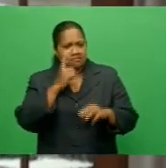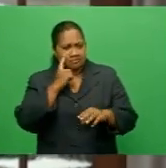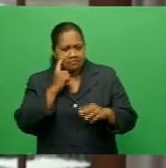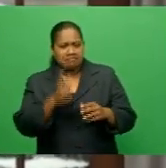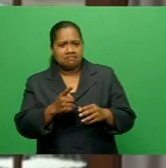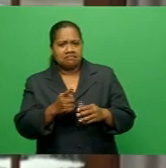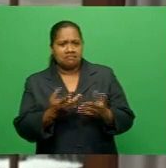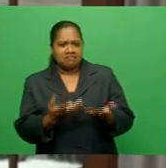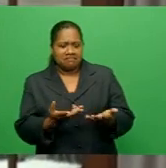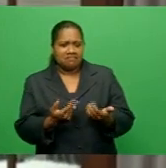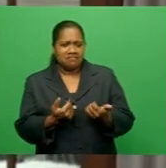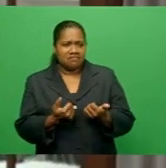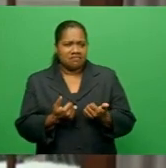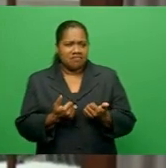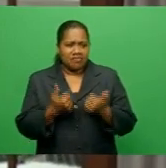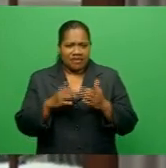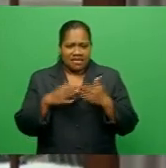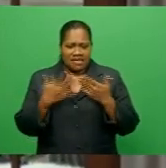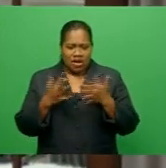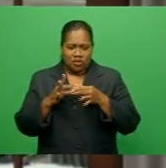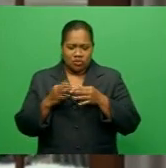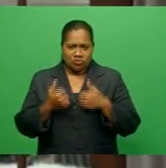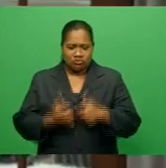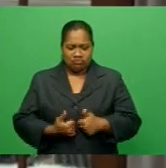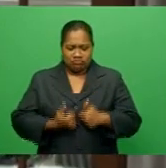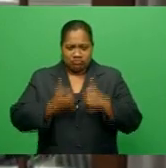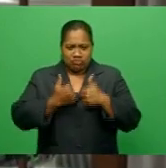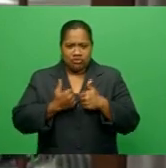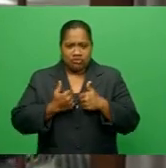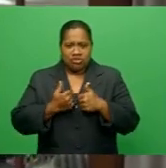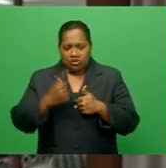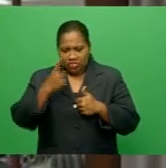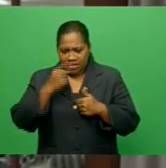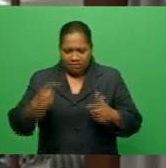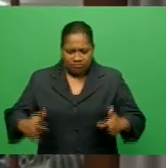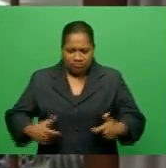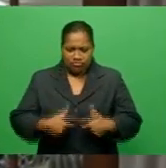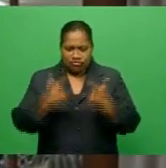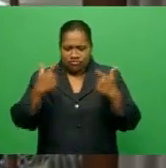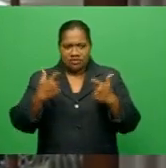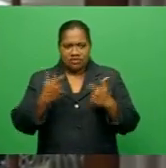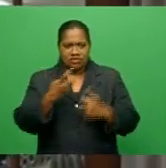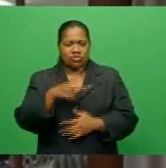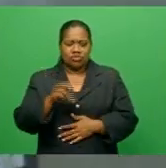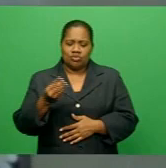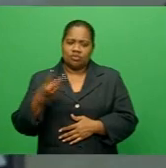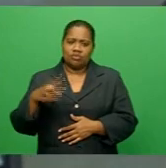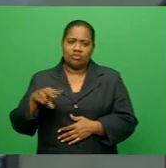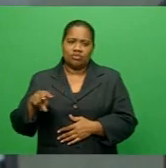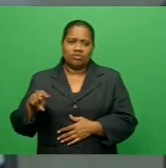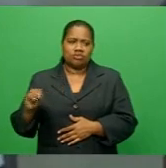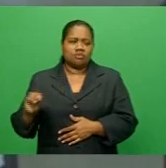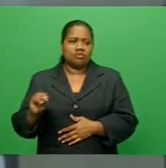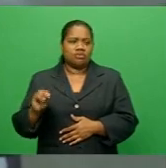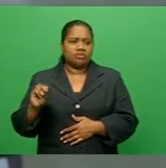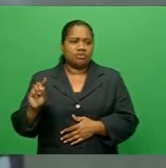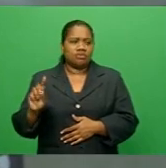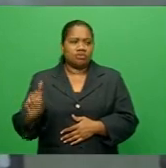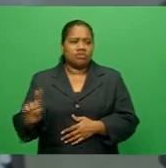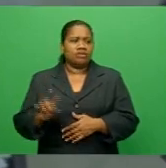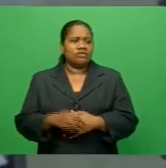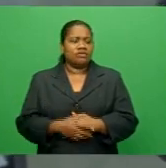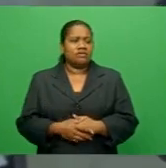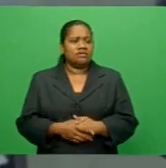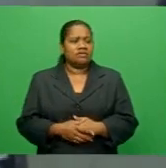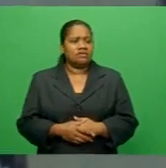in good spirit to be able to challenge 2022. Outgoing party leader